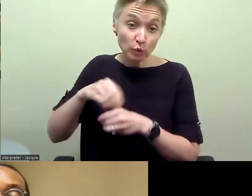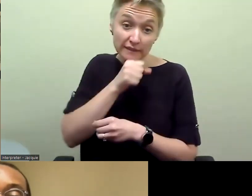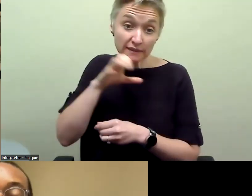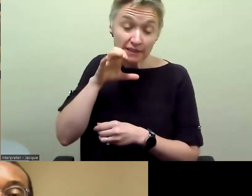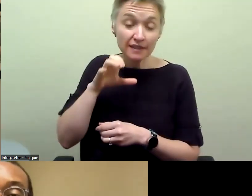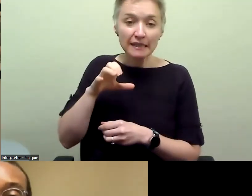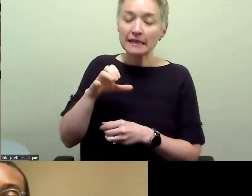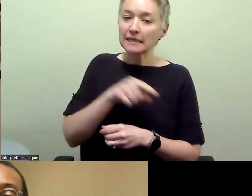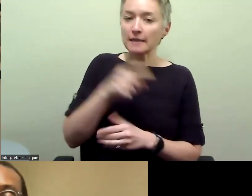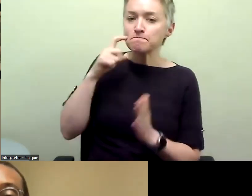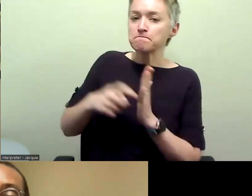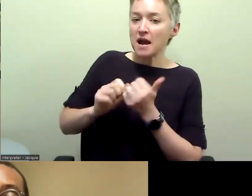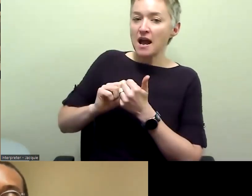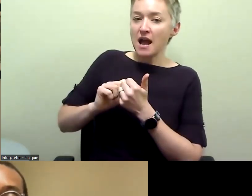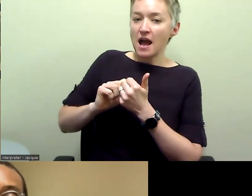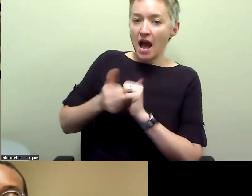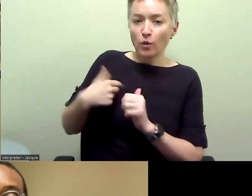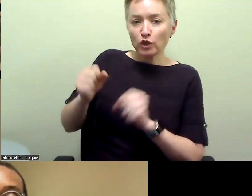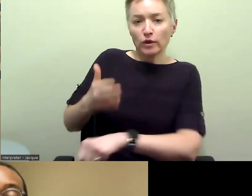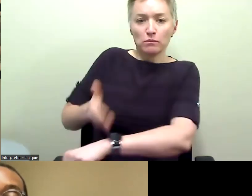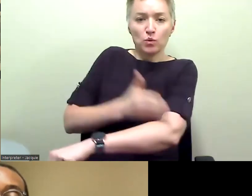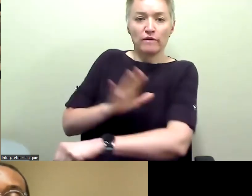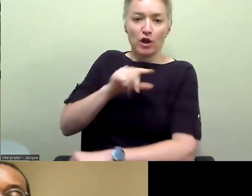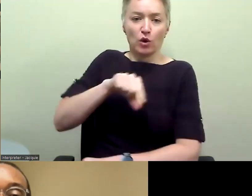quality of life could be improved and helped as a result.